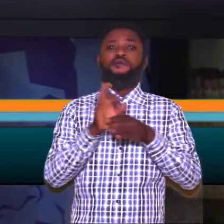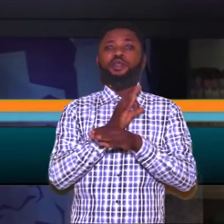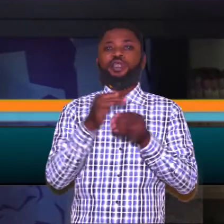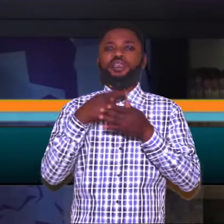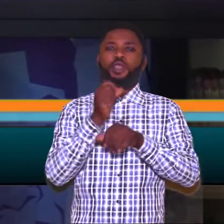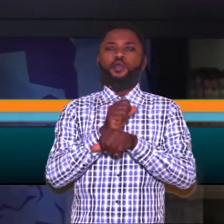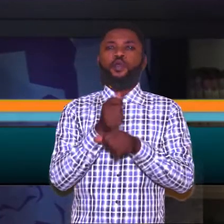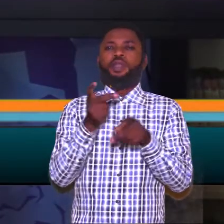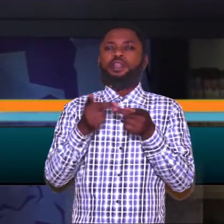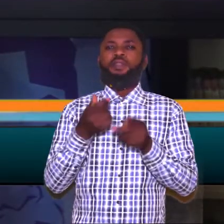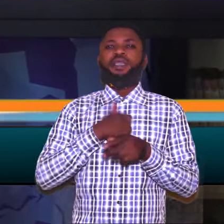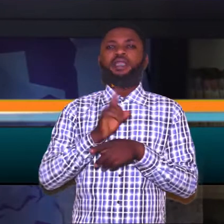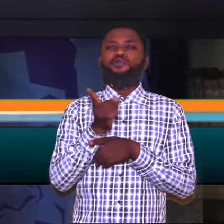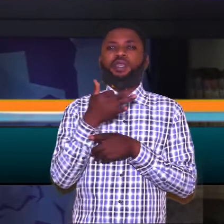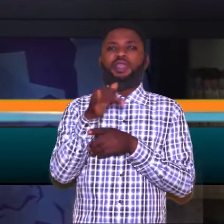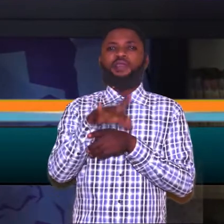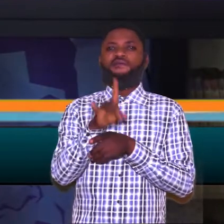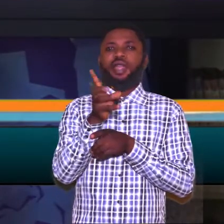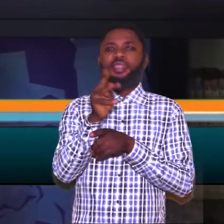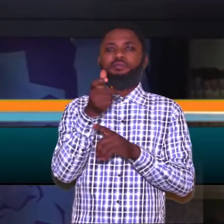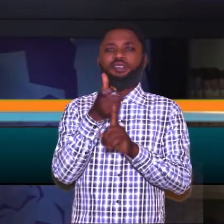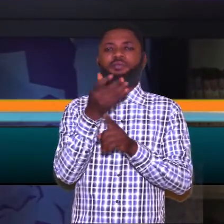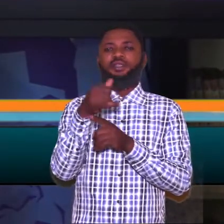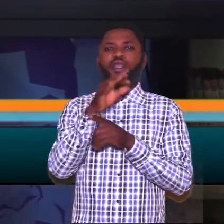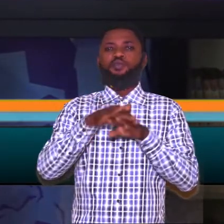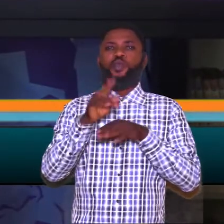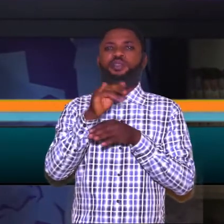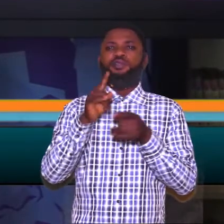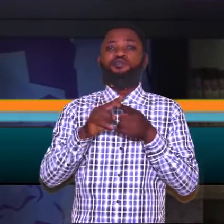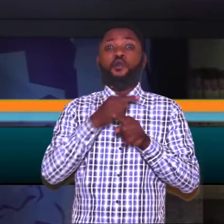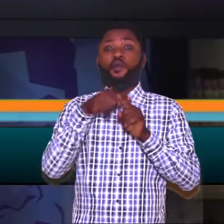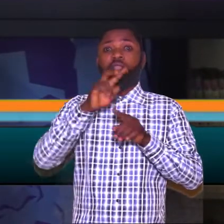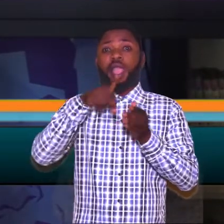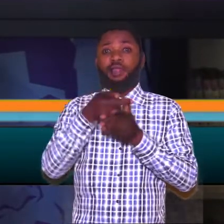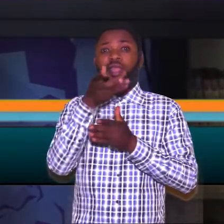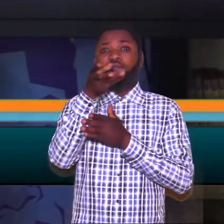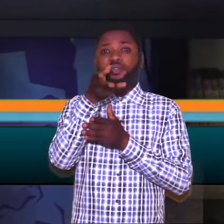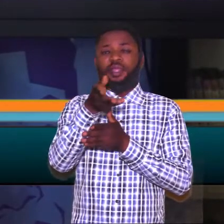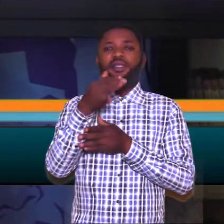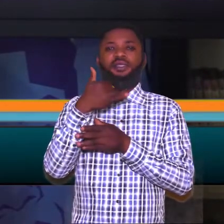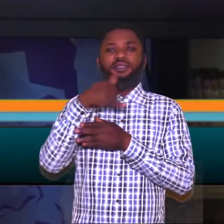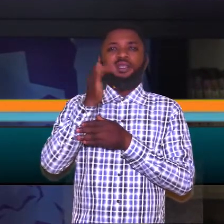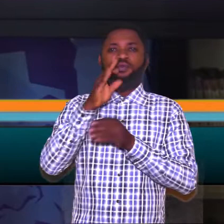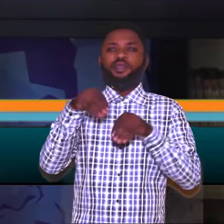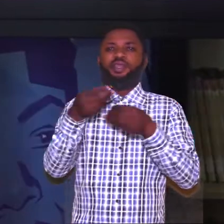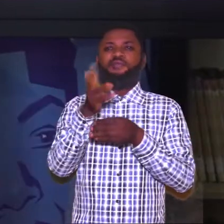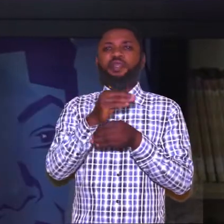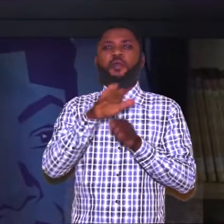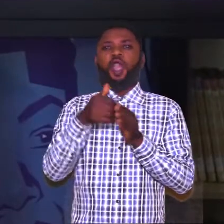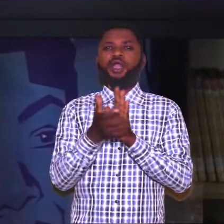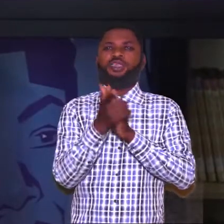workplace anywhere they find themselves they don't need to and when they get there they'll give them up skill uh